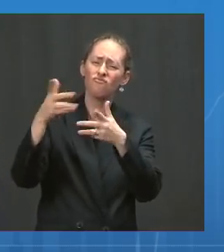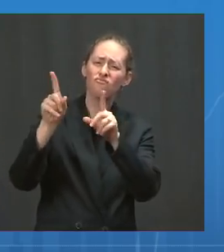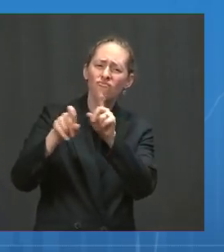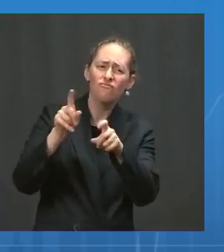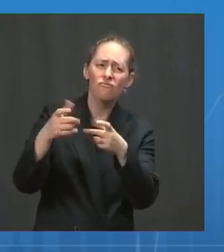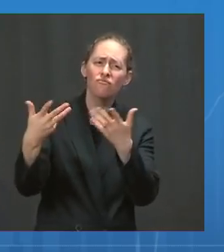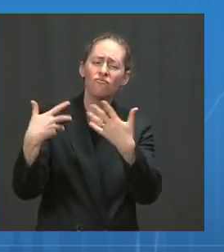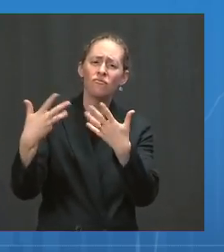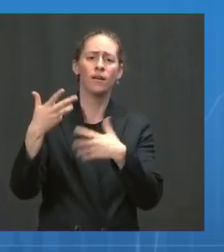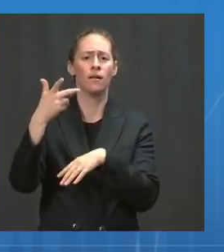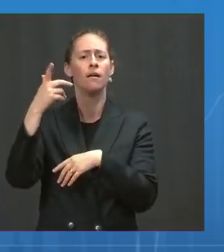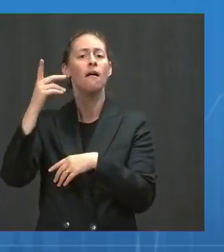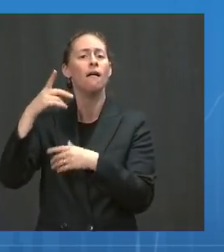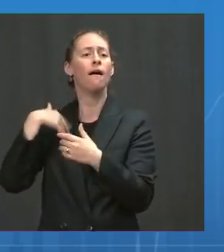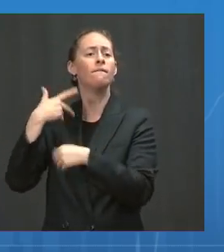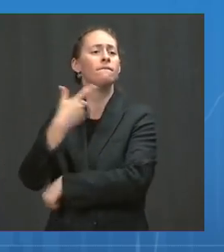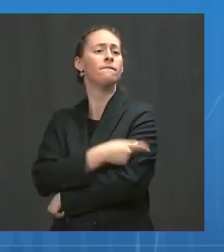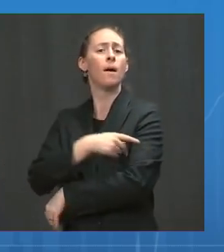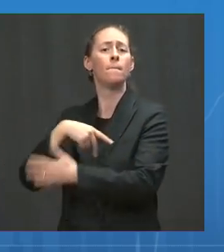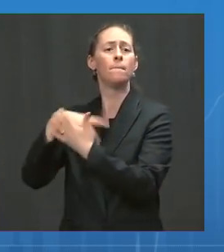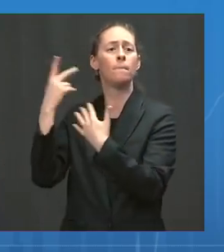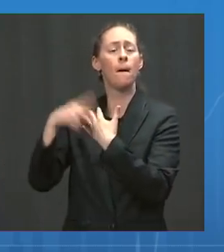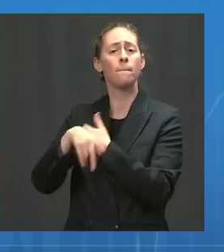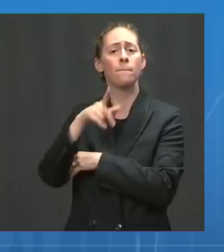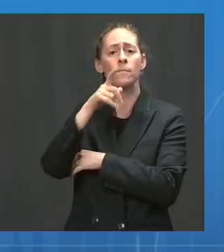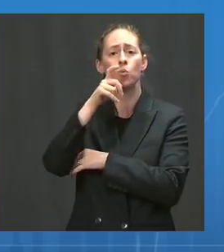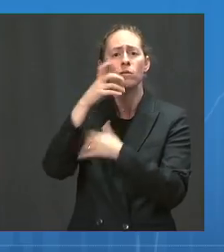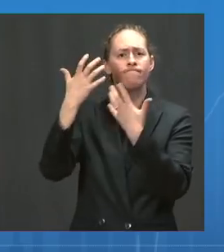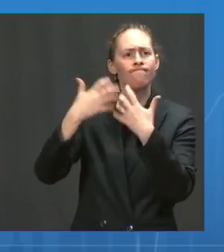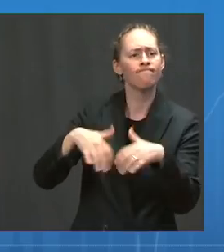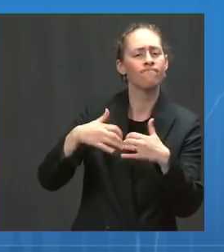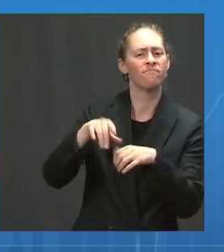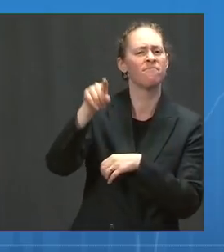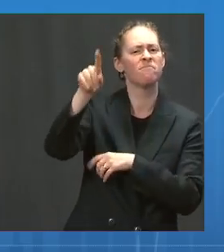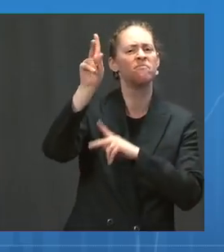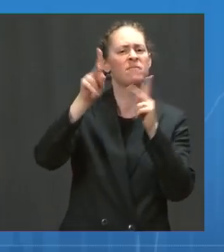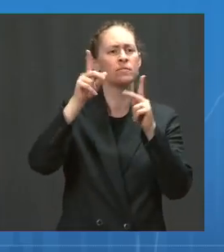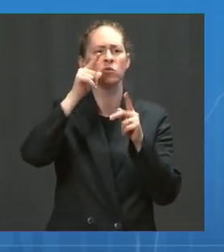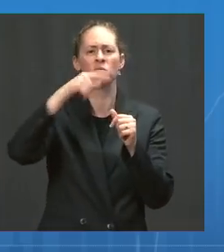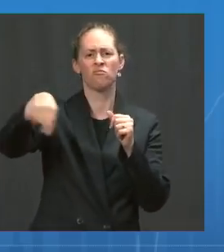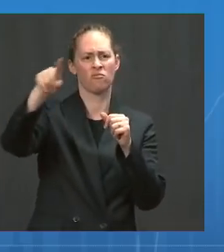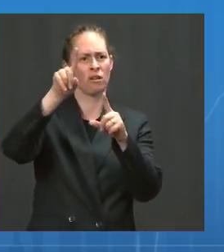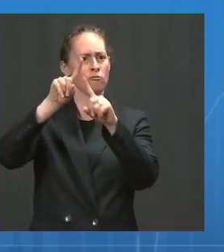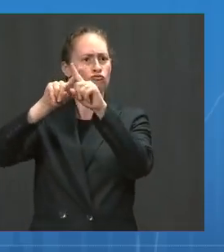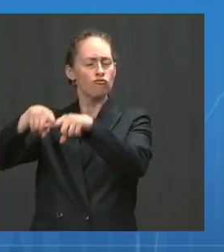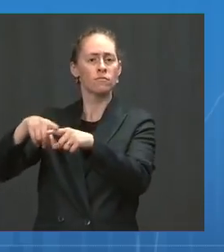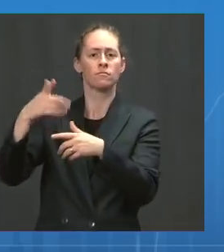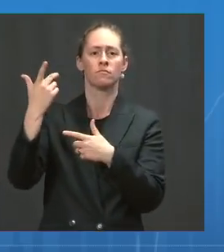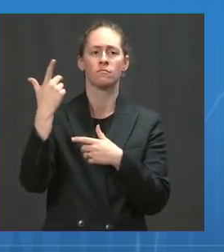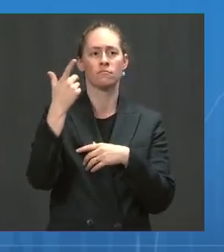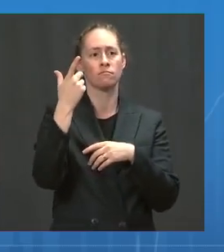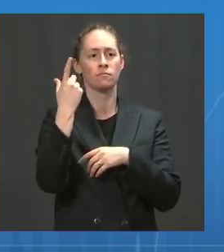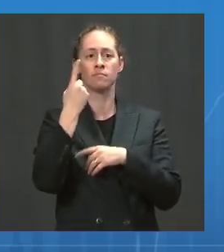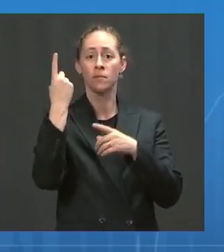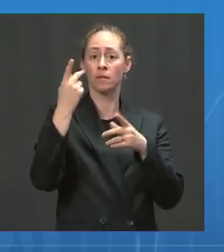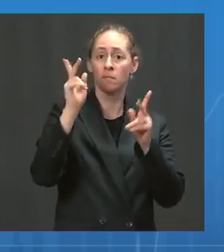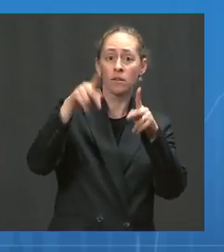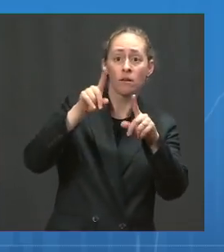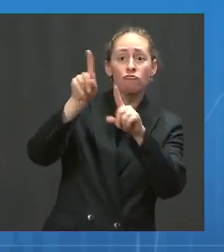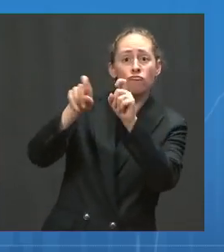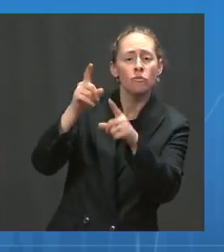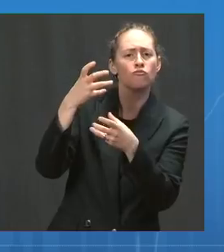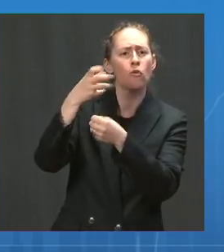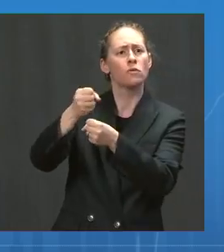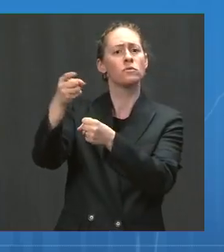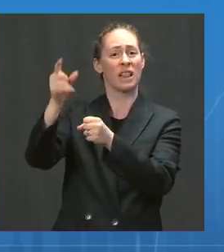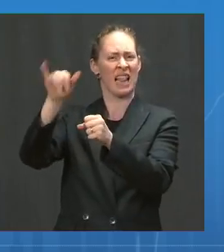in part, driven by trusted relationships. And so, if you've got people in your life who trust you, who look to you for advice, then you have the